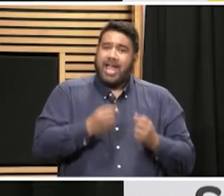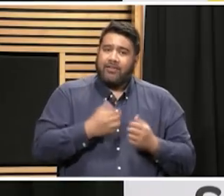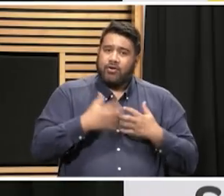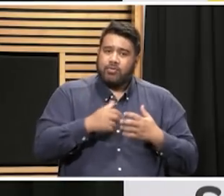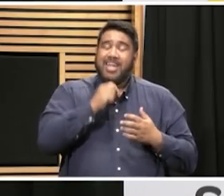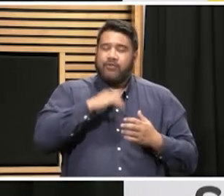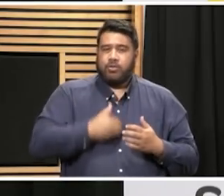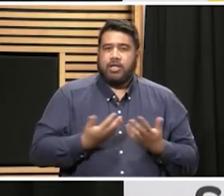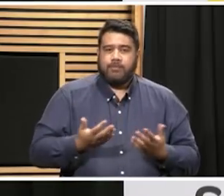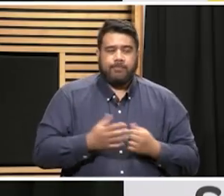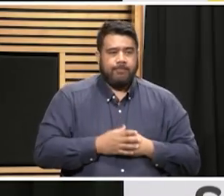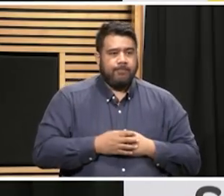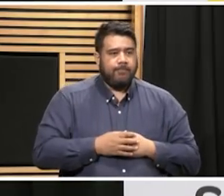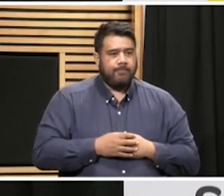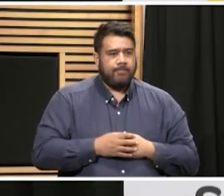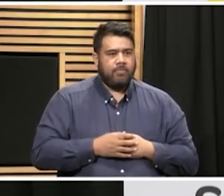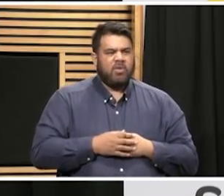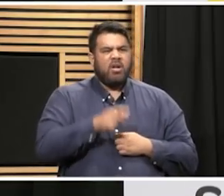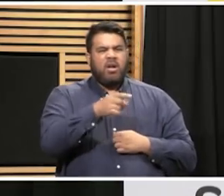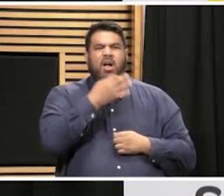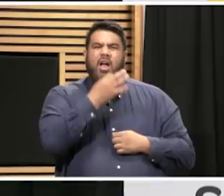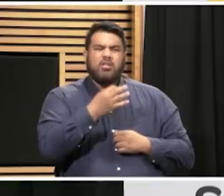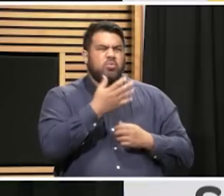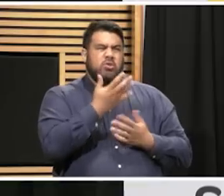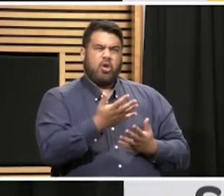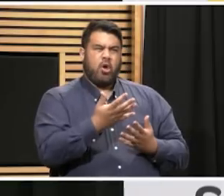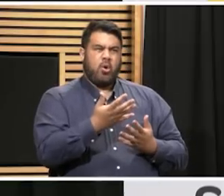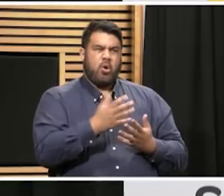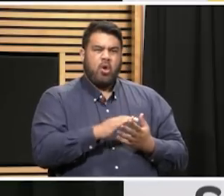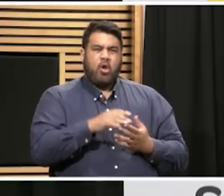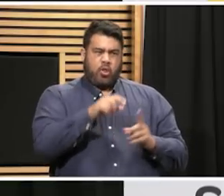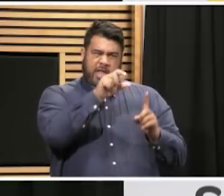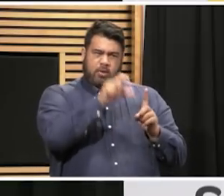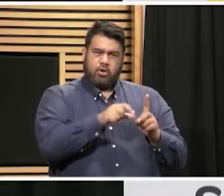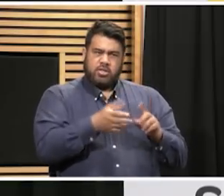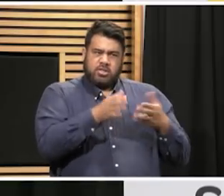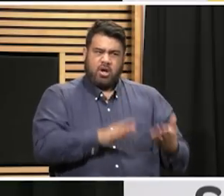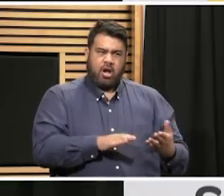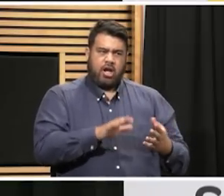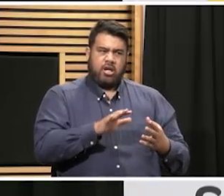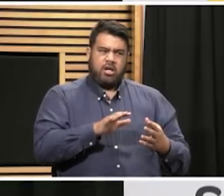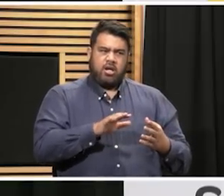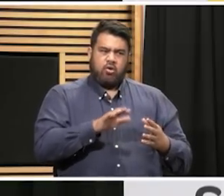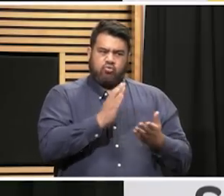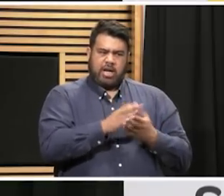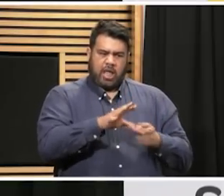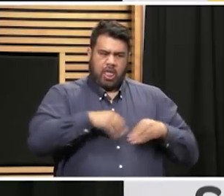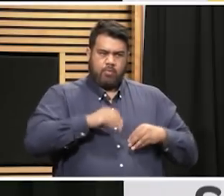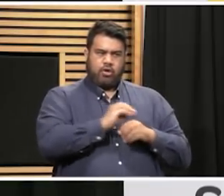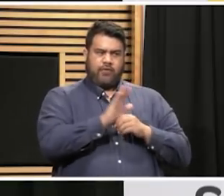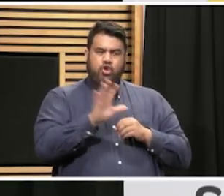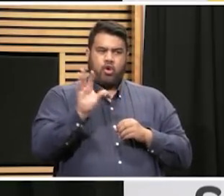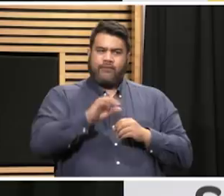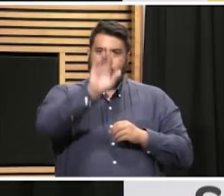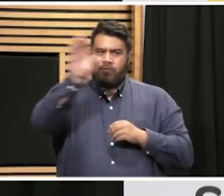ventilated. And the fact that there is no sort of obvious connection to international travel or anything there, is this another community outbreak cluster?